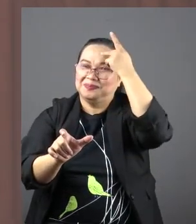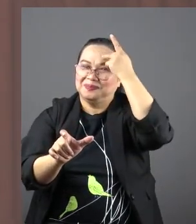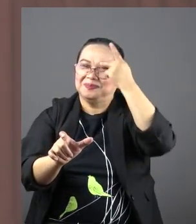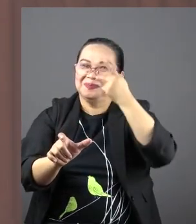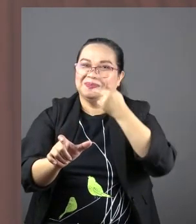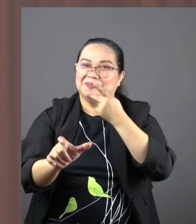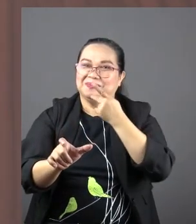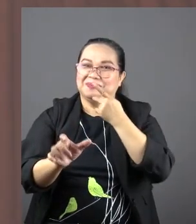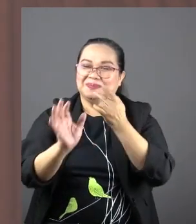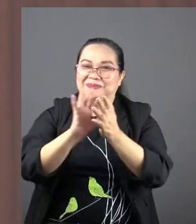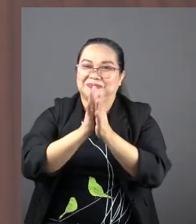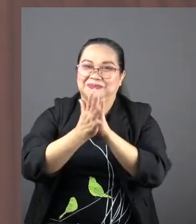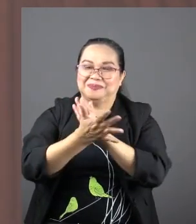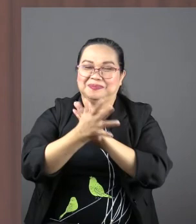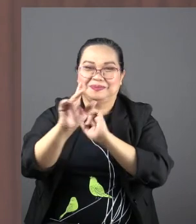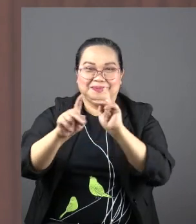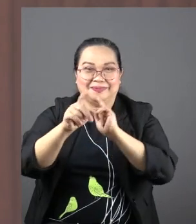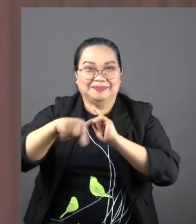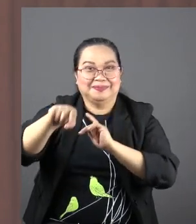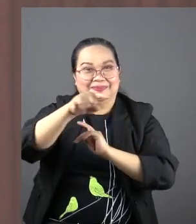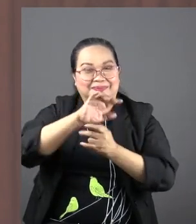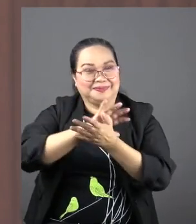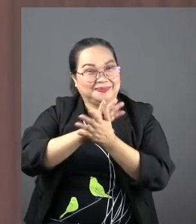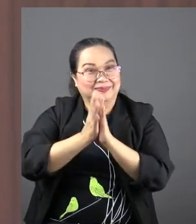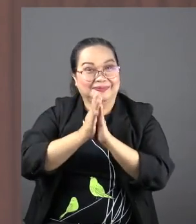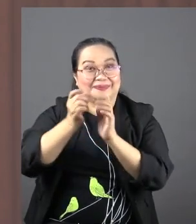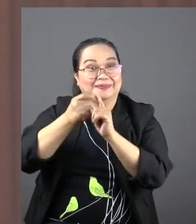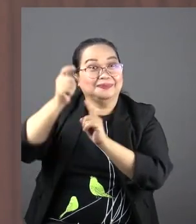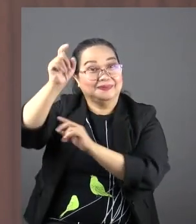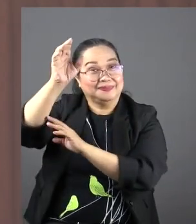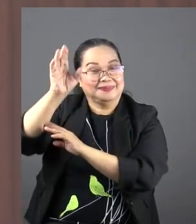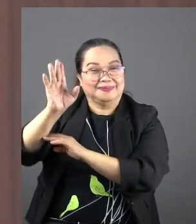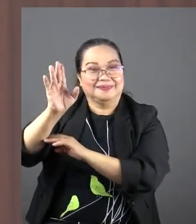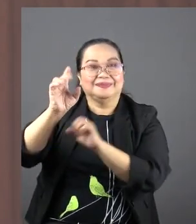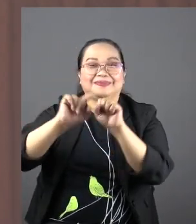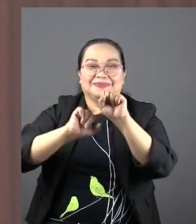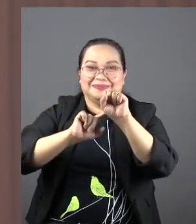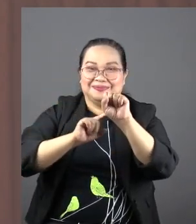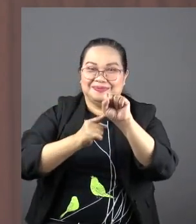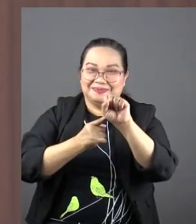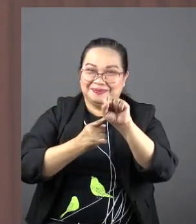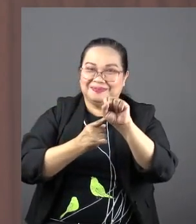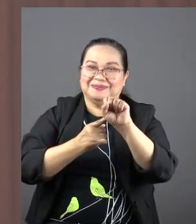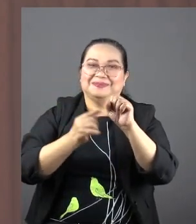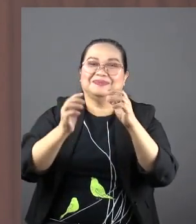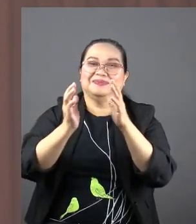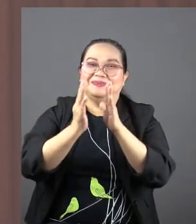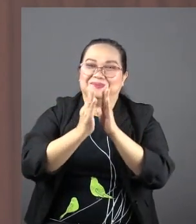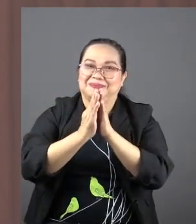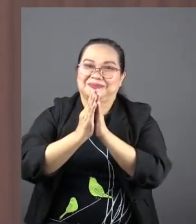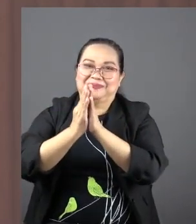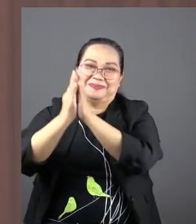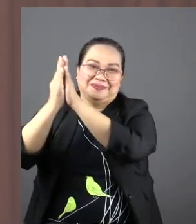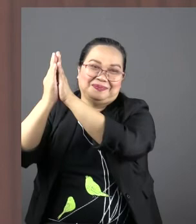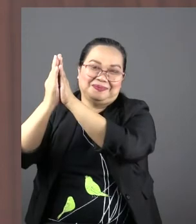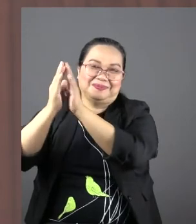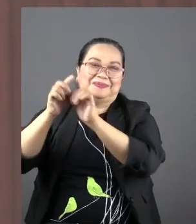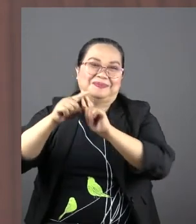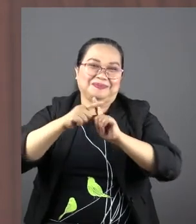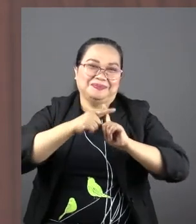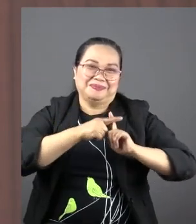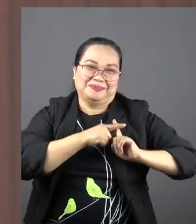be, to become the kind of people we should become from God. And it begins with a personal relationship with Jesus Christ.